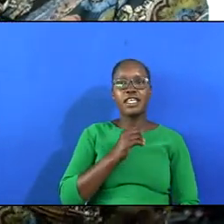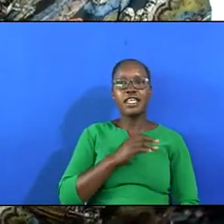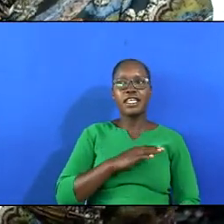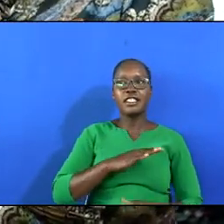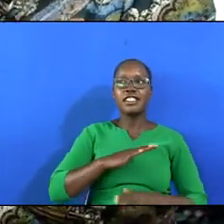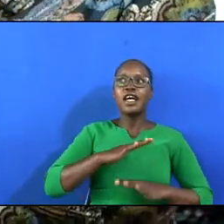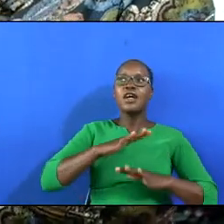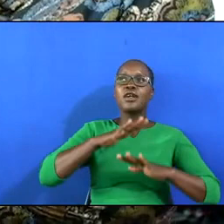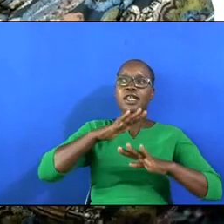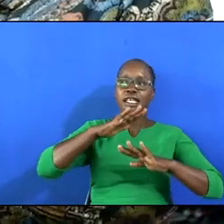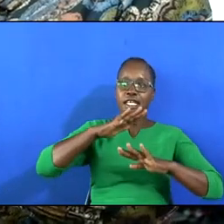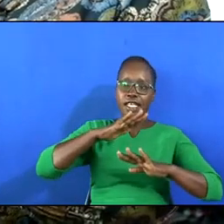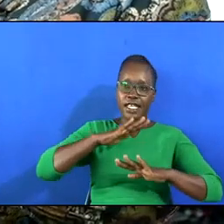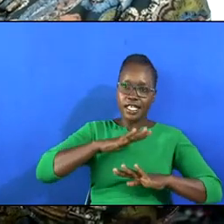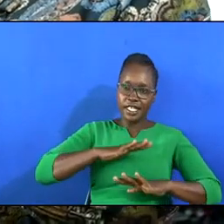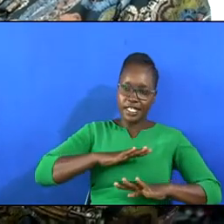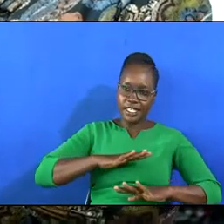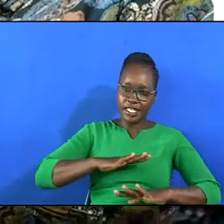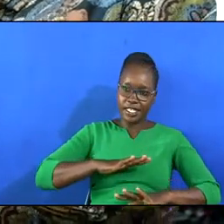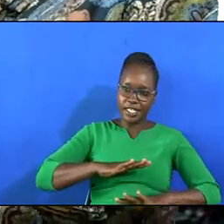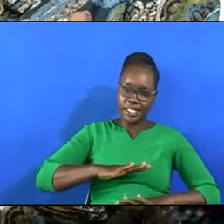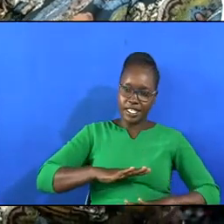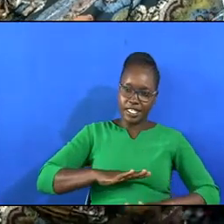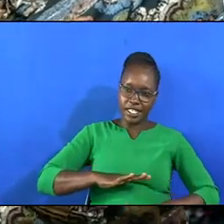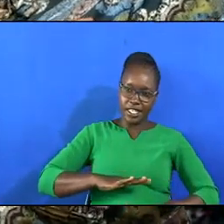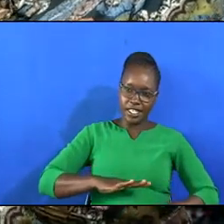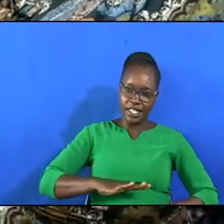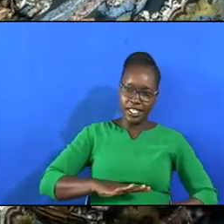fears relieved